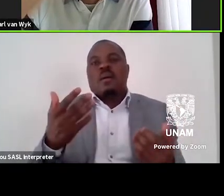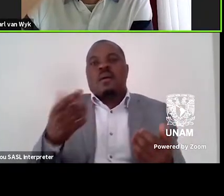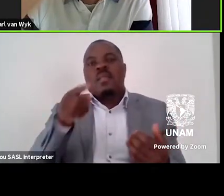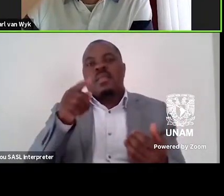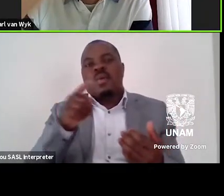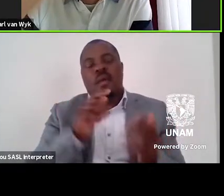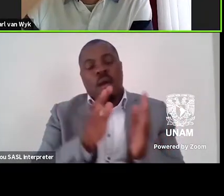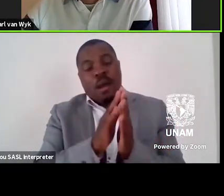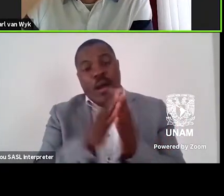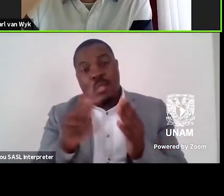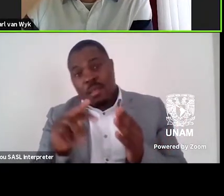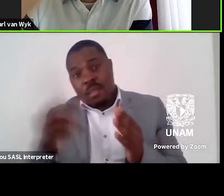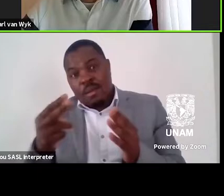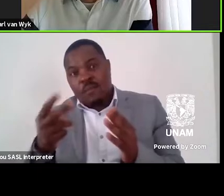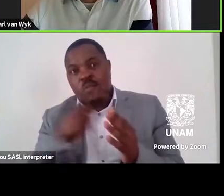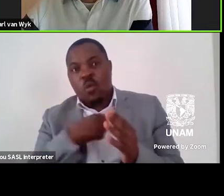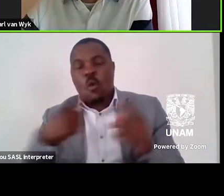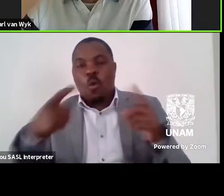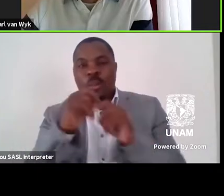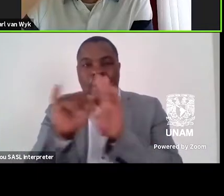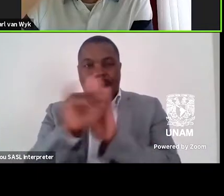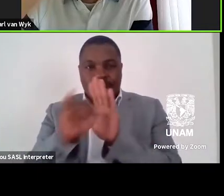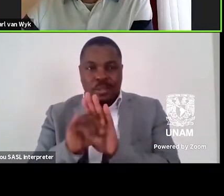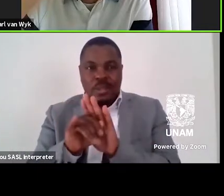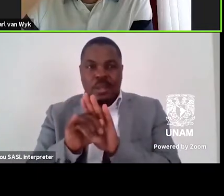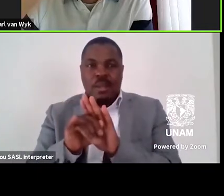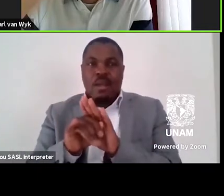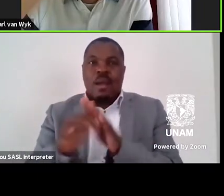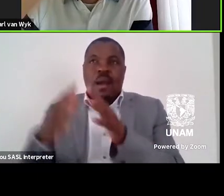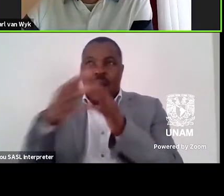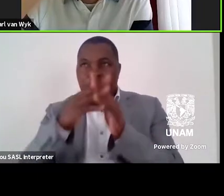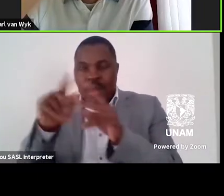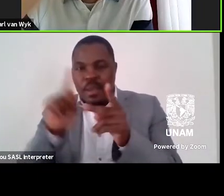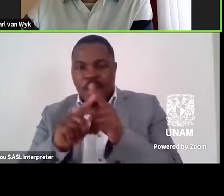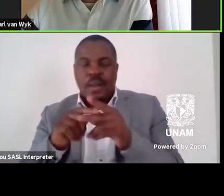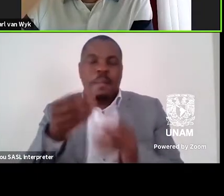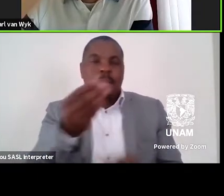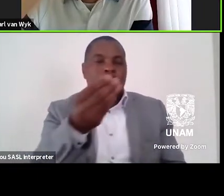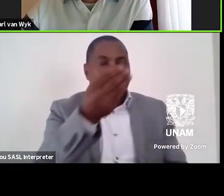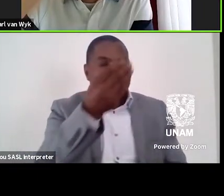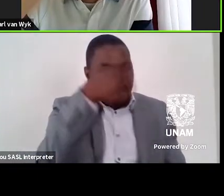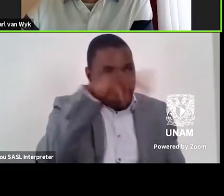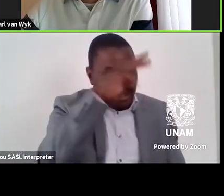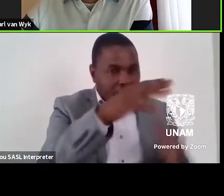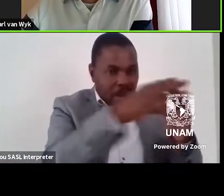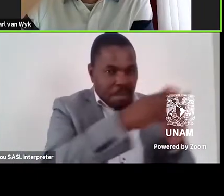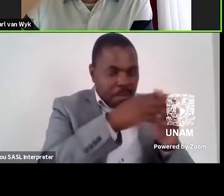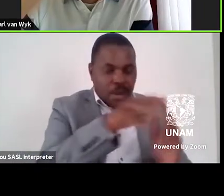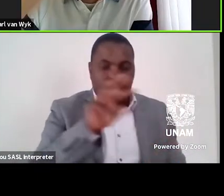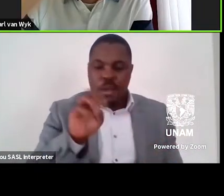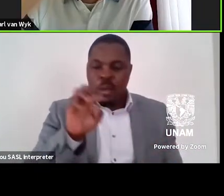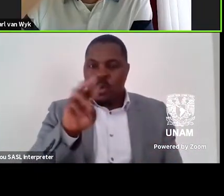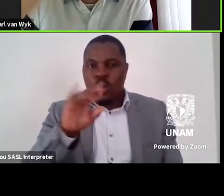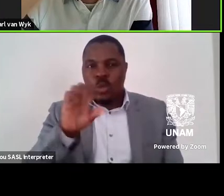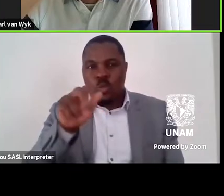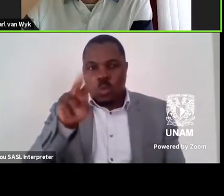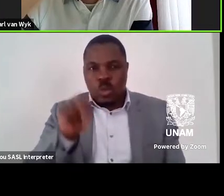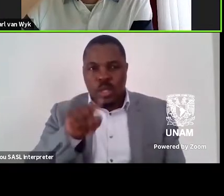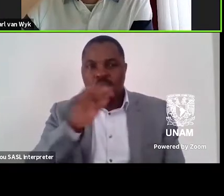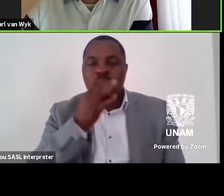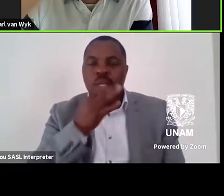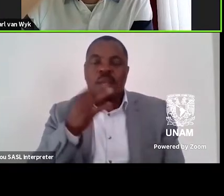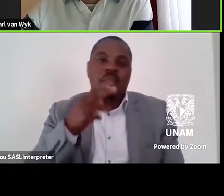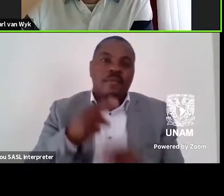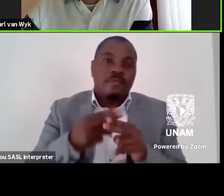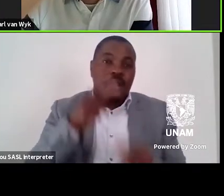Composite Identities, Native American, Anglo-American and Mexican-American, Morrison considers the text's final image in which the snake